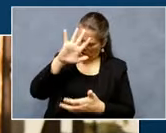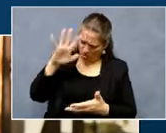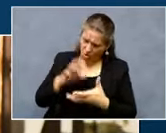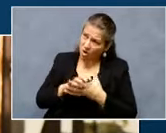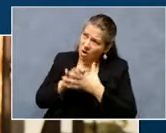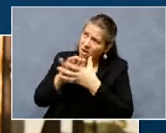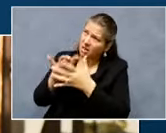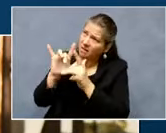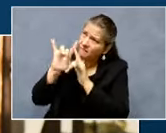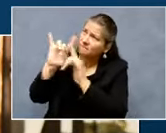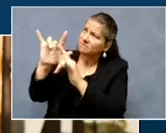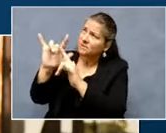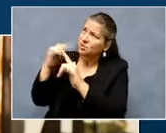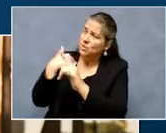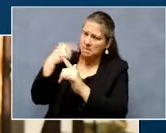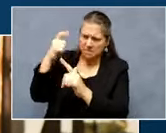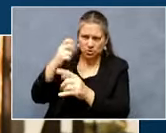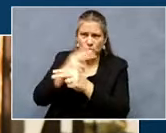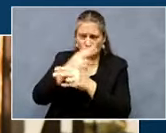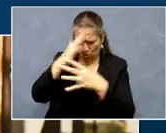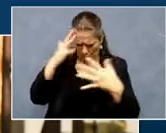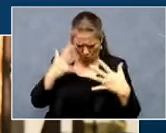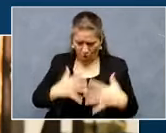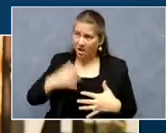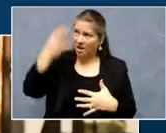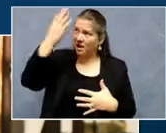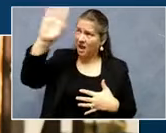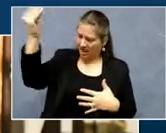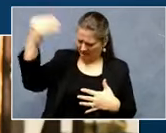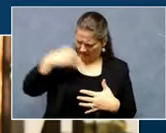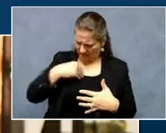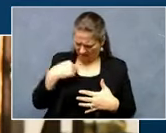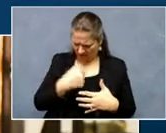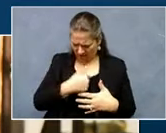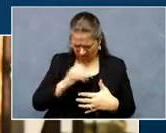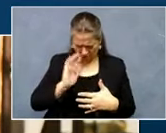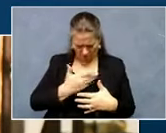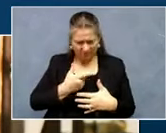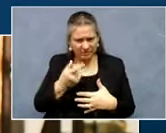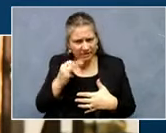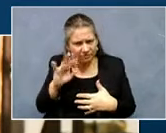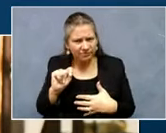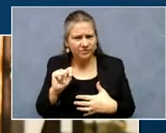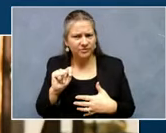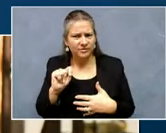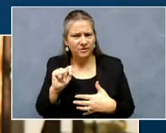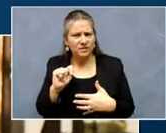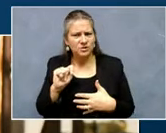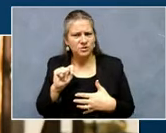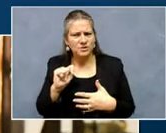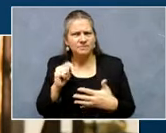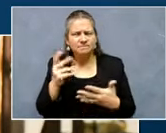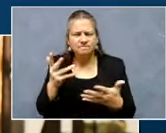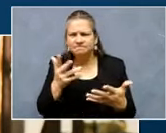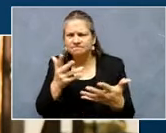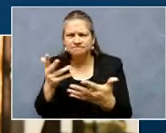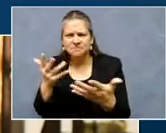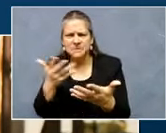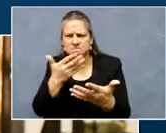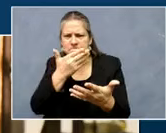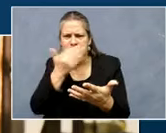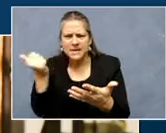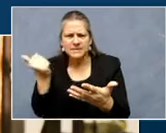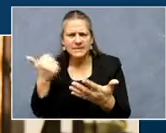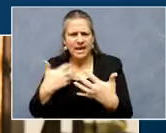cerebral gifts that God has endowed us with, um, to find out what is the best health practices